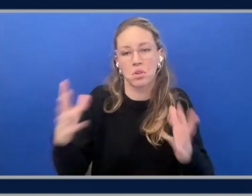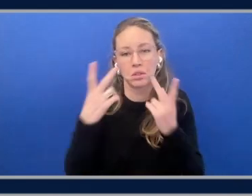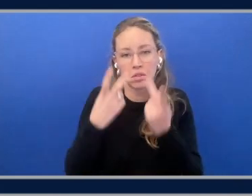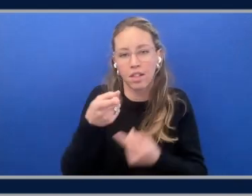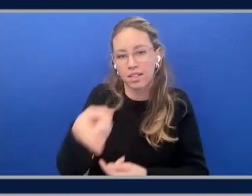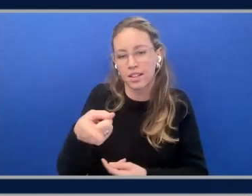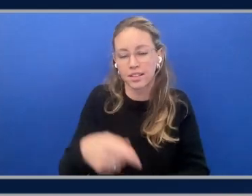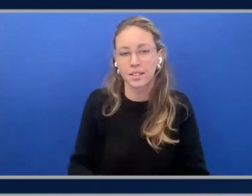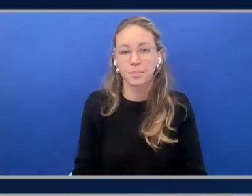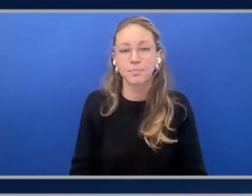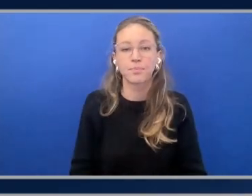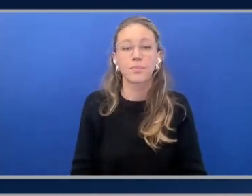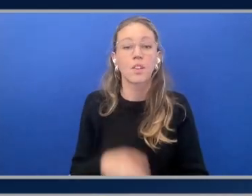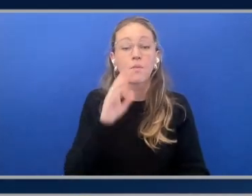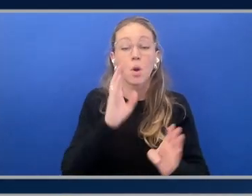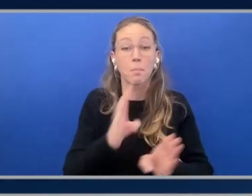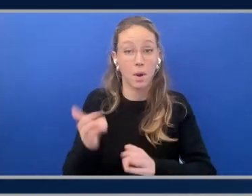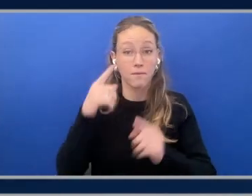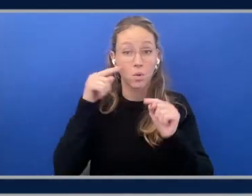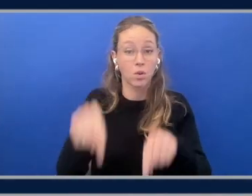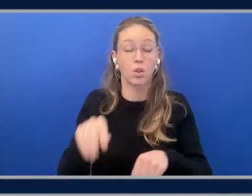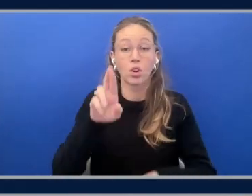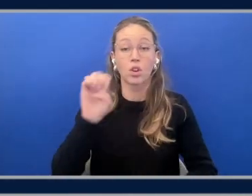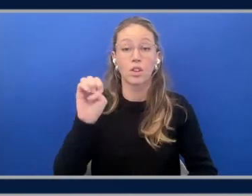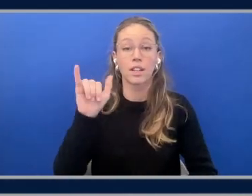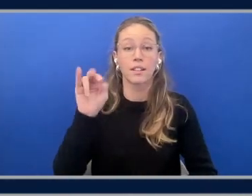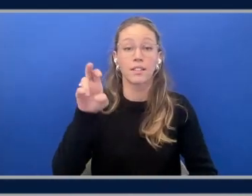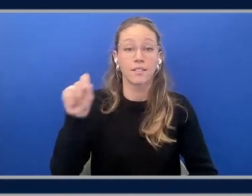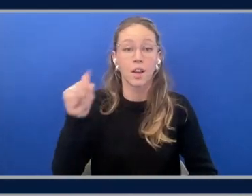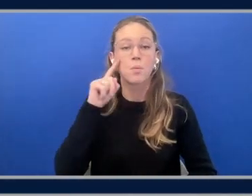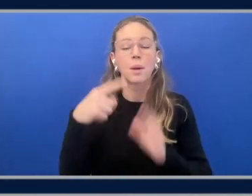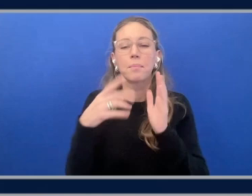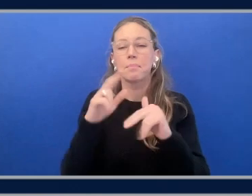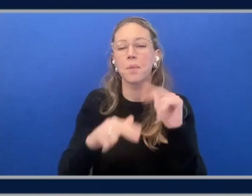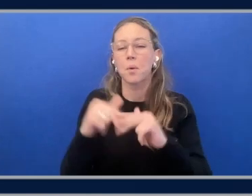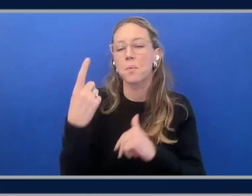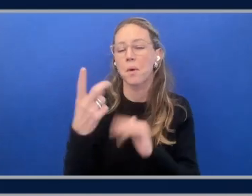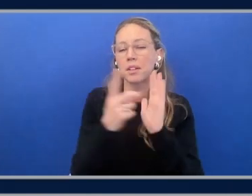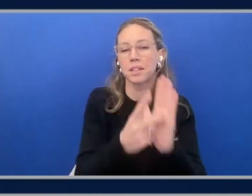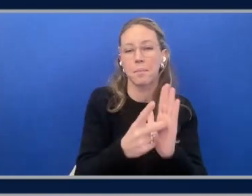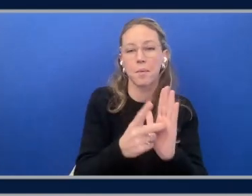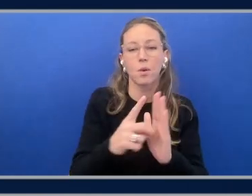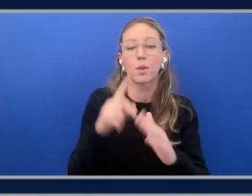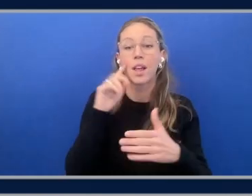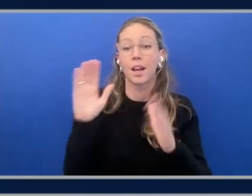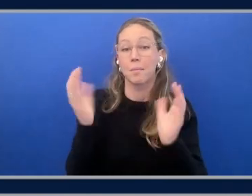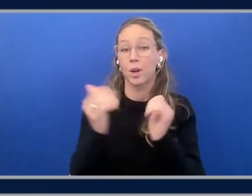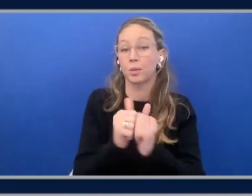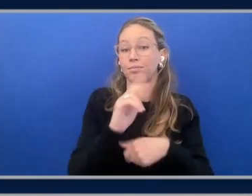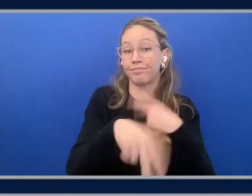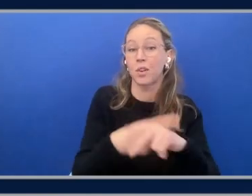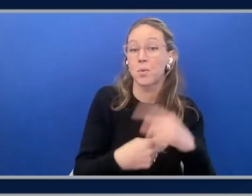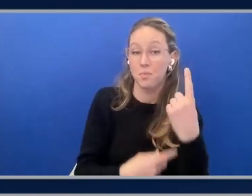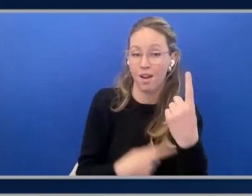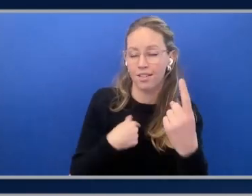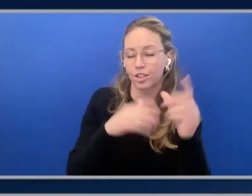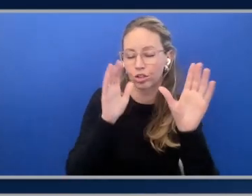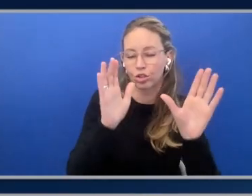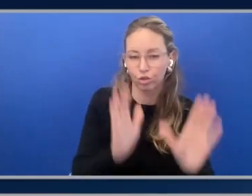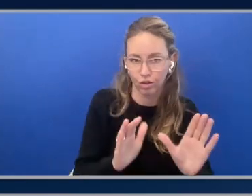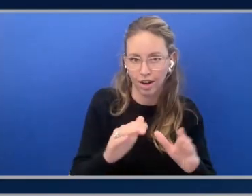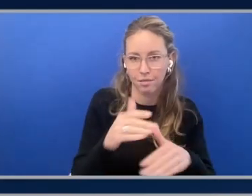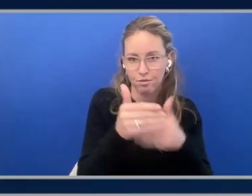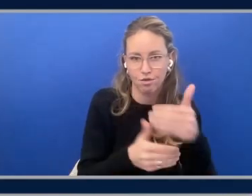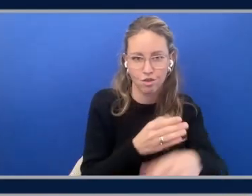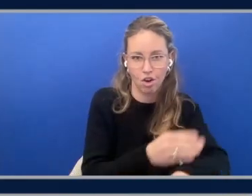So in prep for reInvent, we actually built out a nice little demo that compares Tranium 1, which we're very fond of. has great performance with Tranium 2, right,